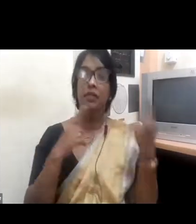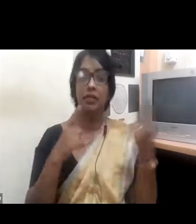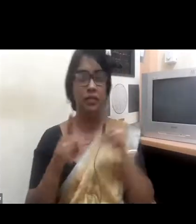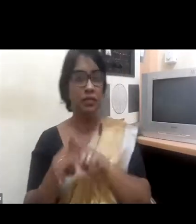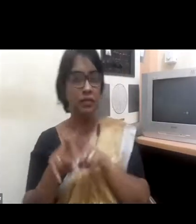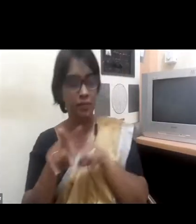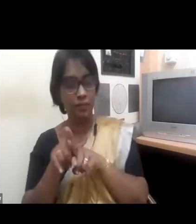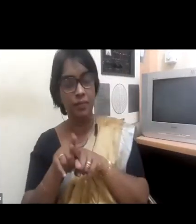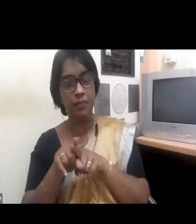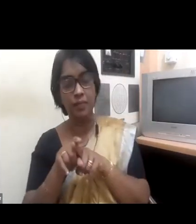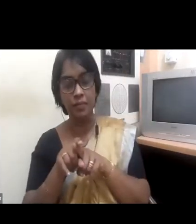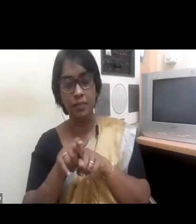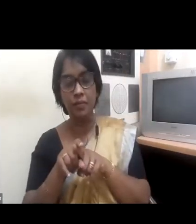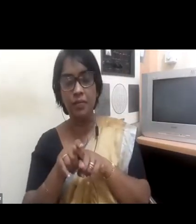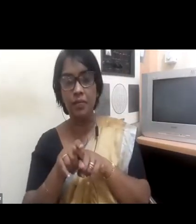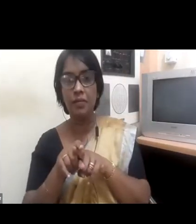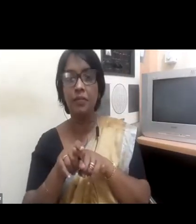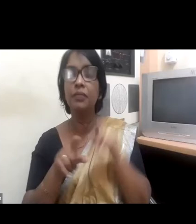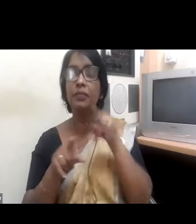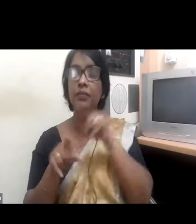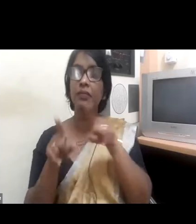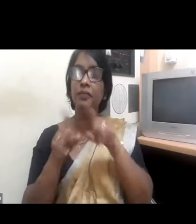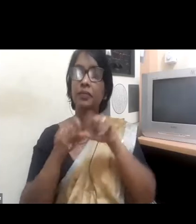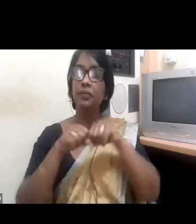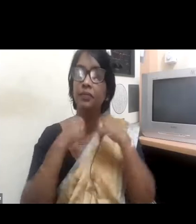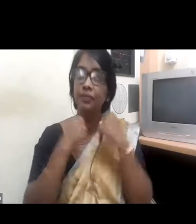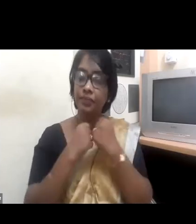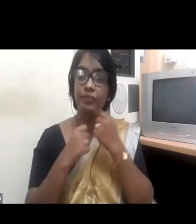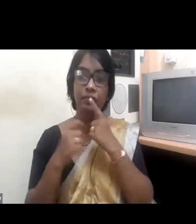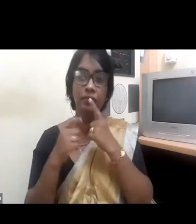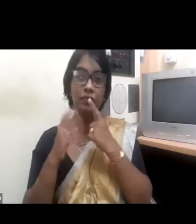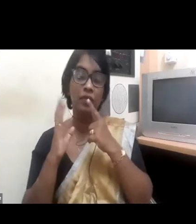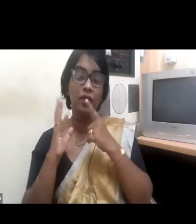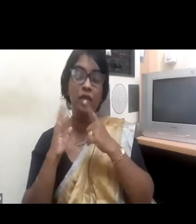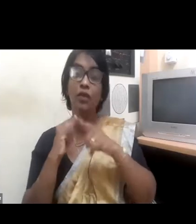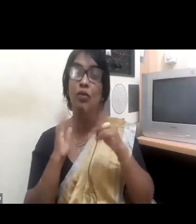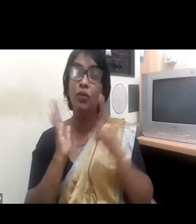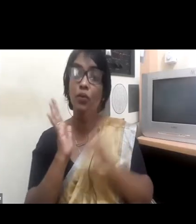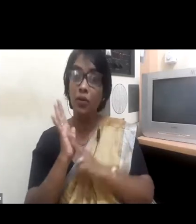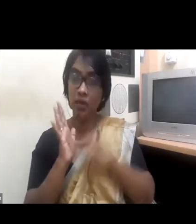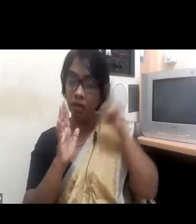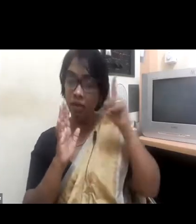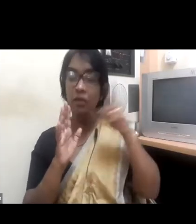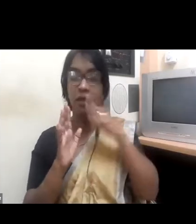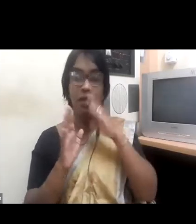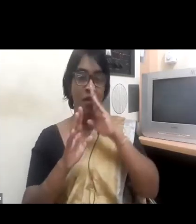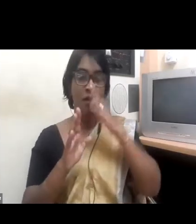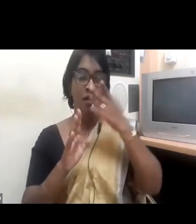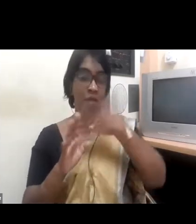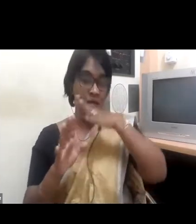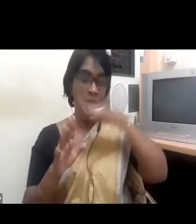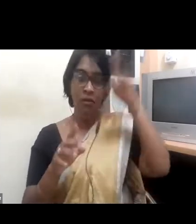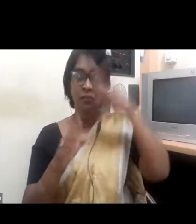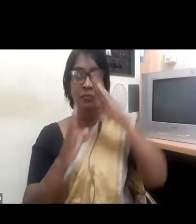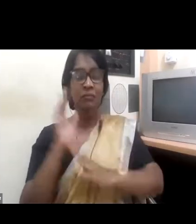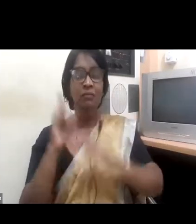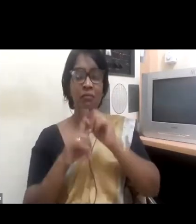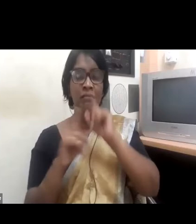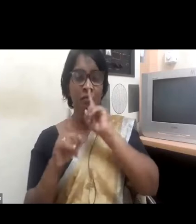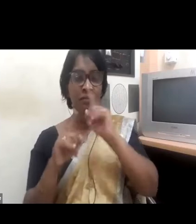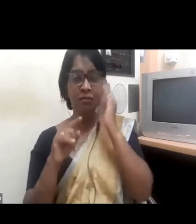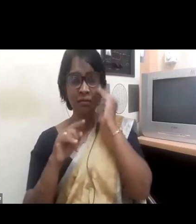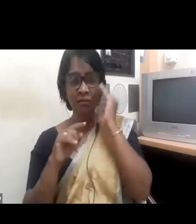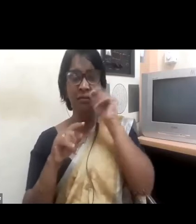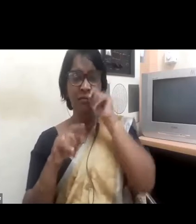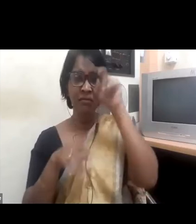an ex-trade minister in the UK, and drove a great agenda to increase women in leadership and politics, talks about looking